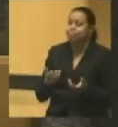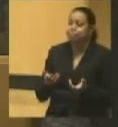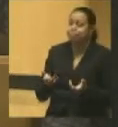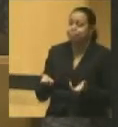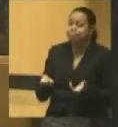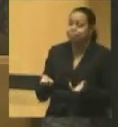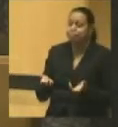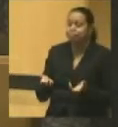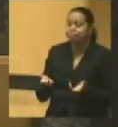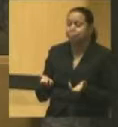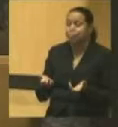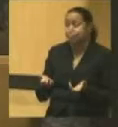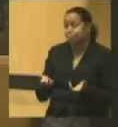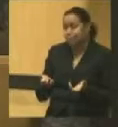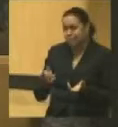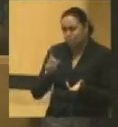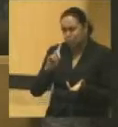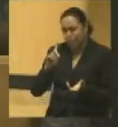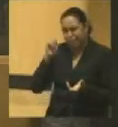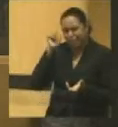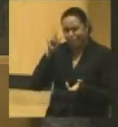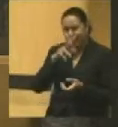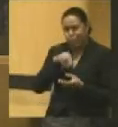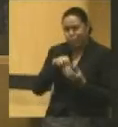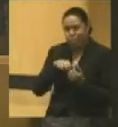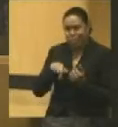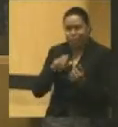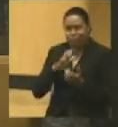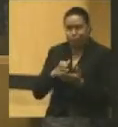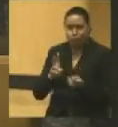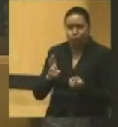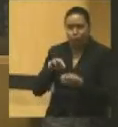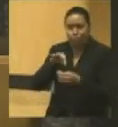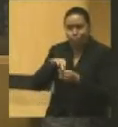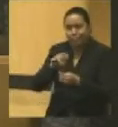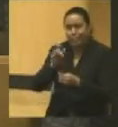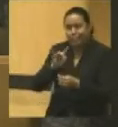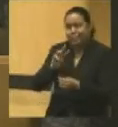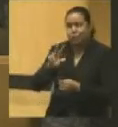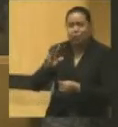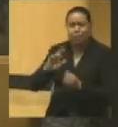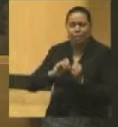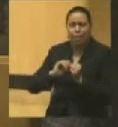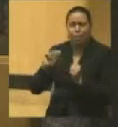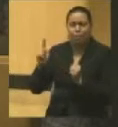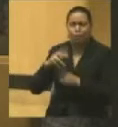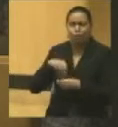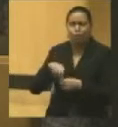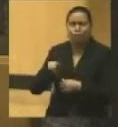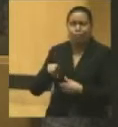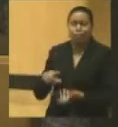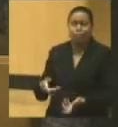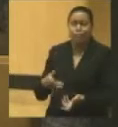I did think, well, where does Lincoln come into this picture in the elections of 1863? And, the point I would